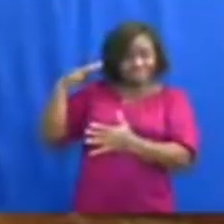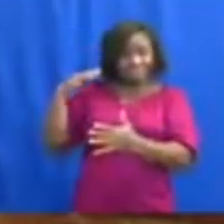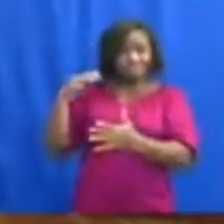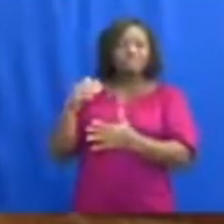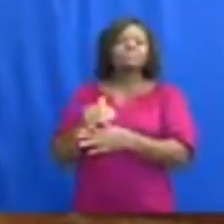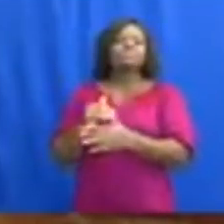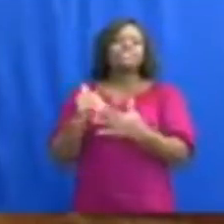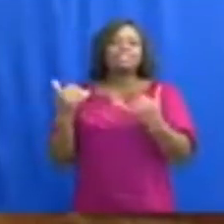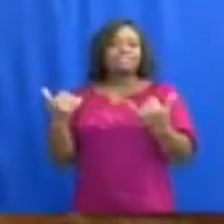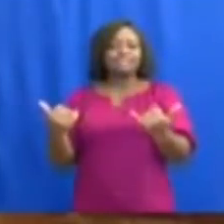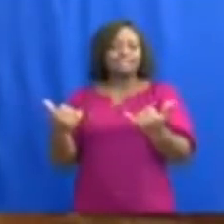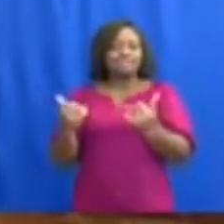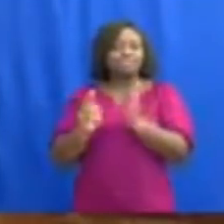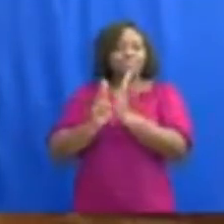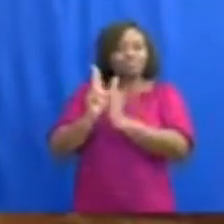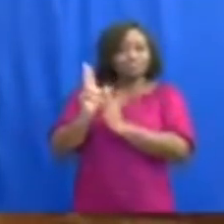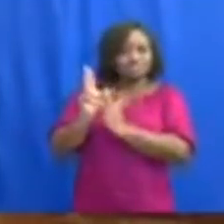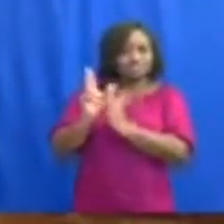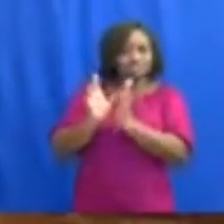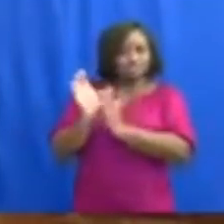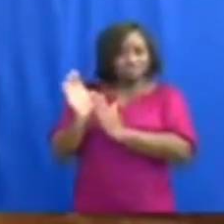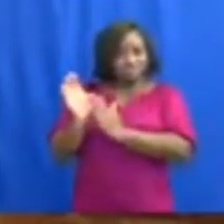with the restrictions.